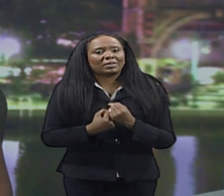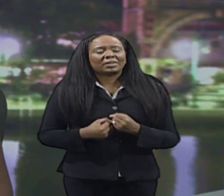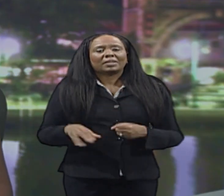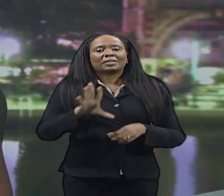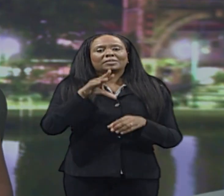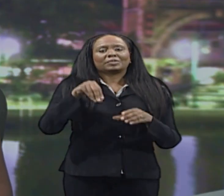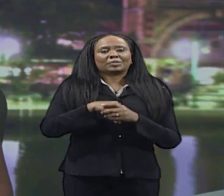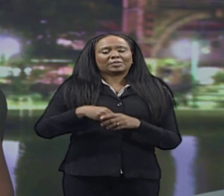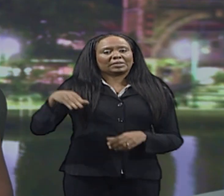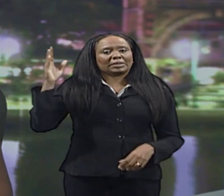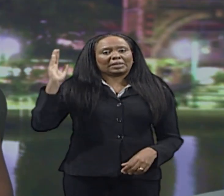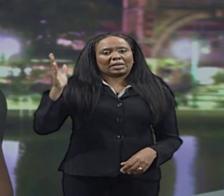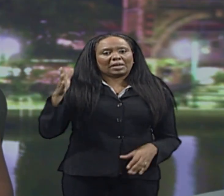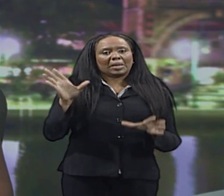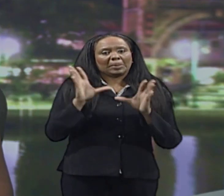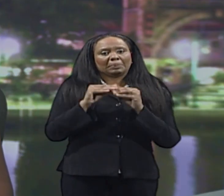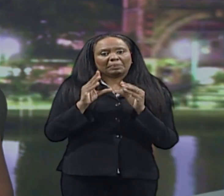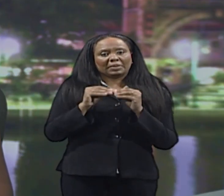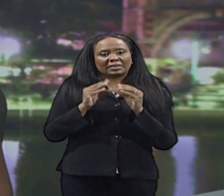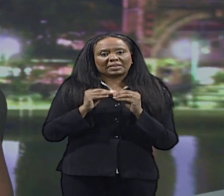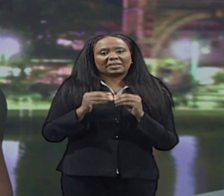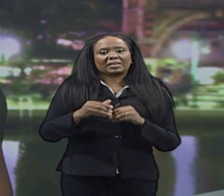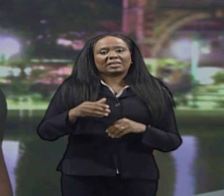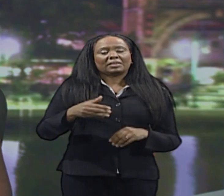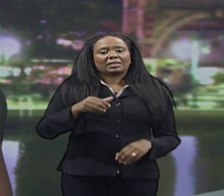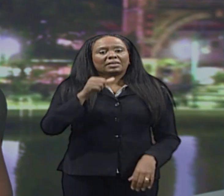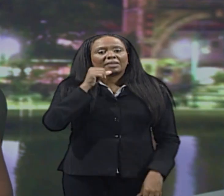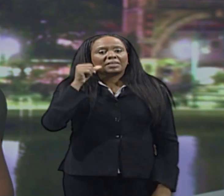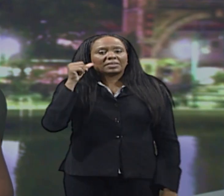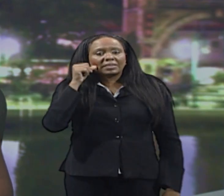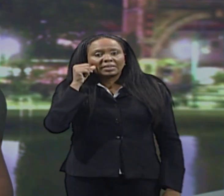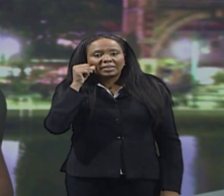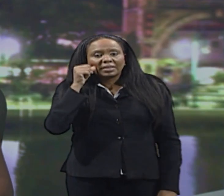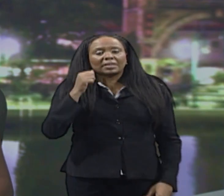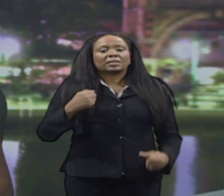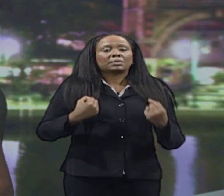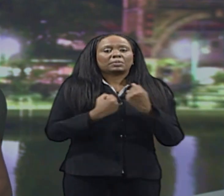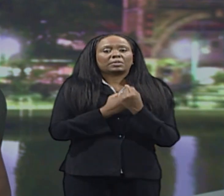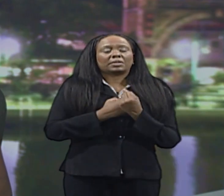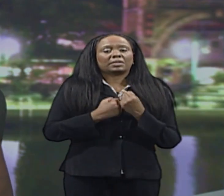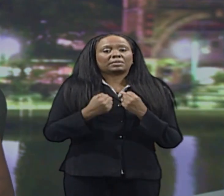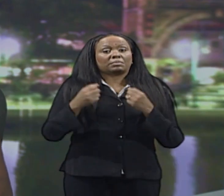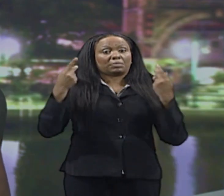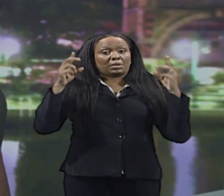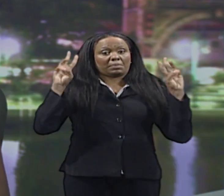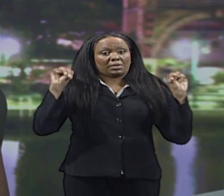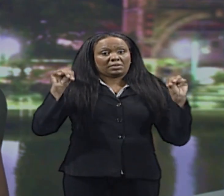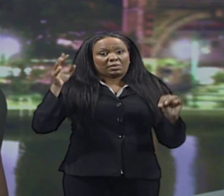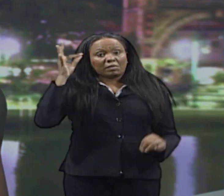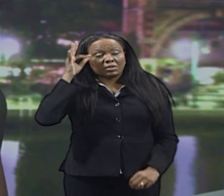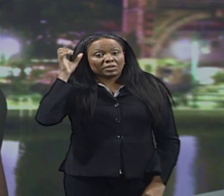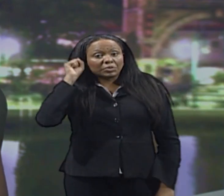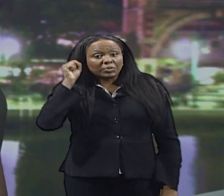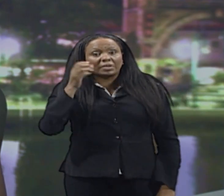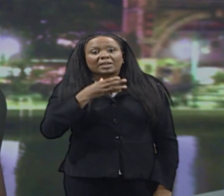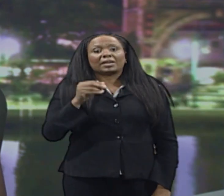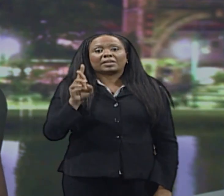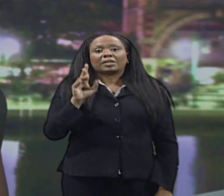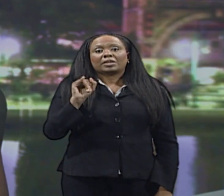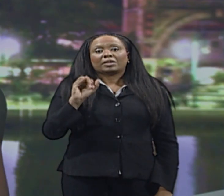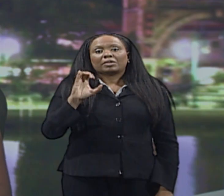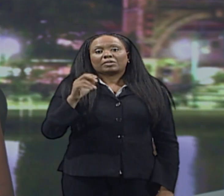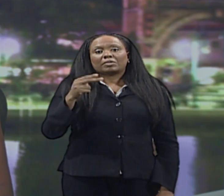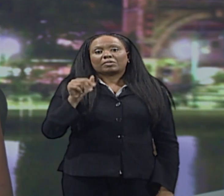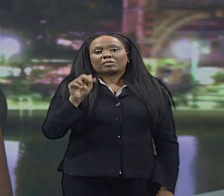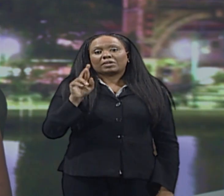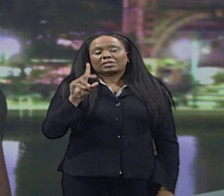at a joint St. Michael's South and St. Michael's South Central meeting at Villa Road in Britain's Hill, and that was in support of Prime Minister Fendal